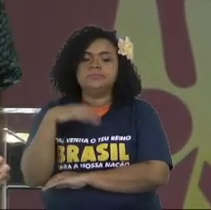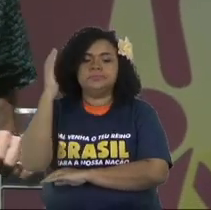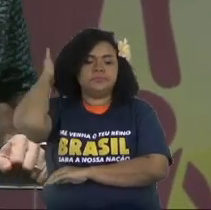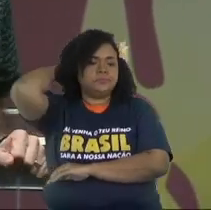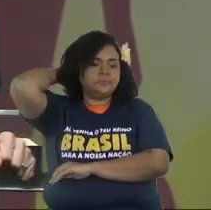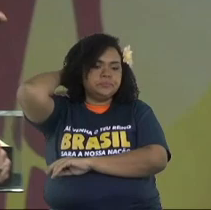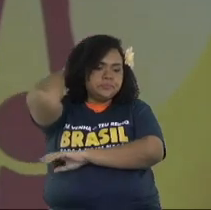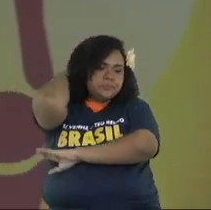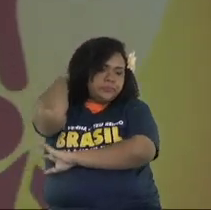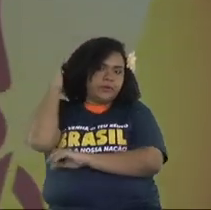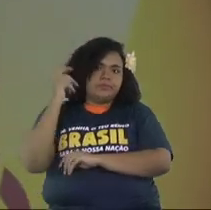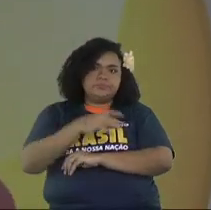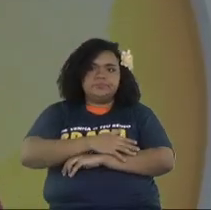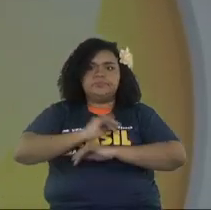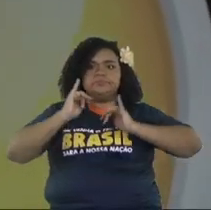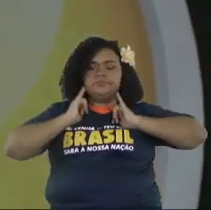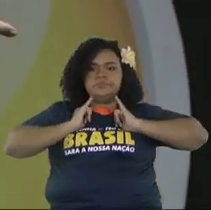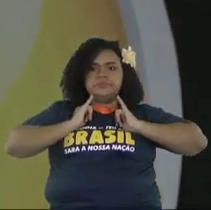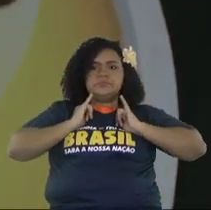It didn't work anymore.